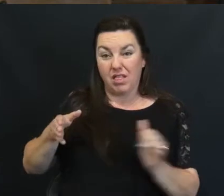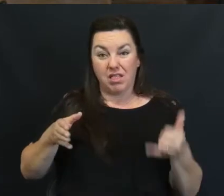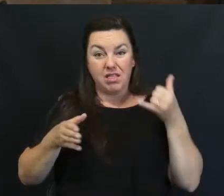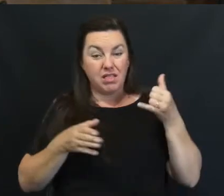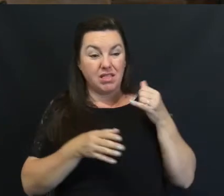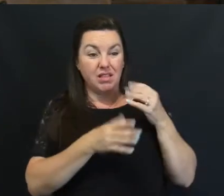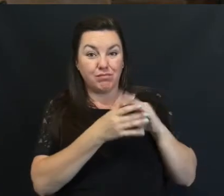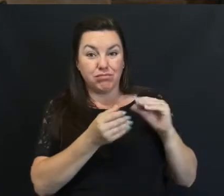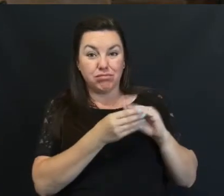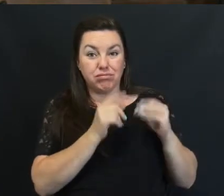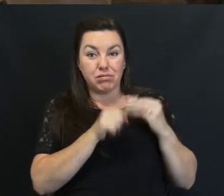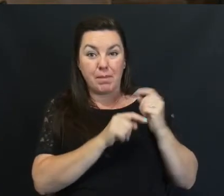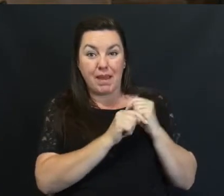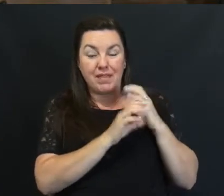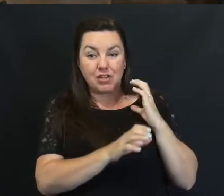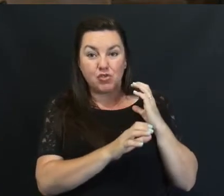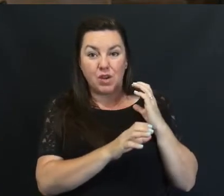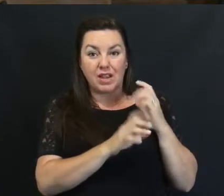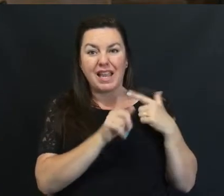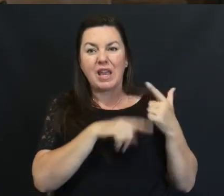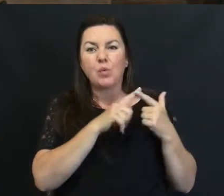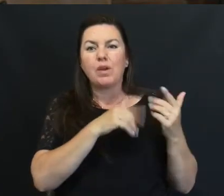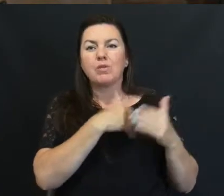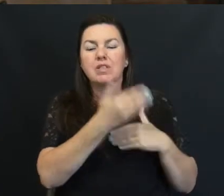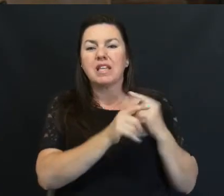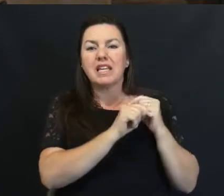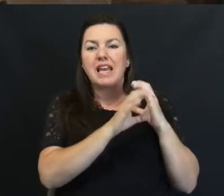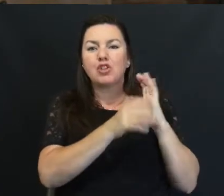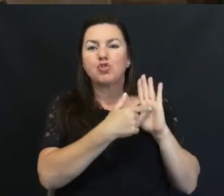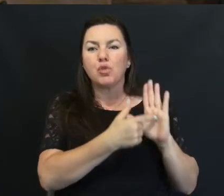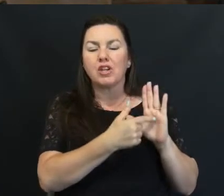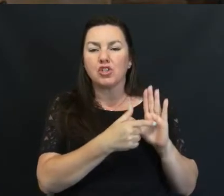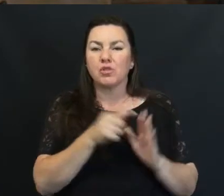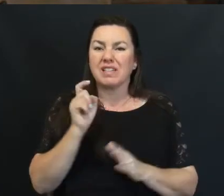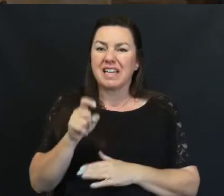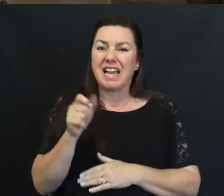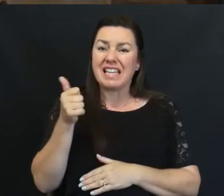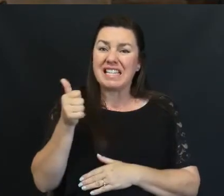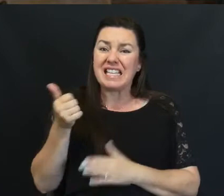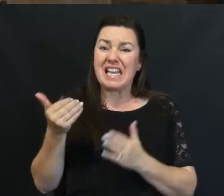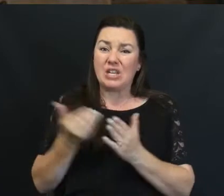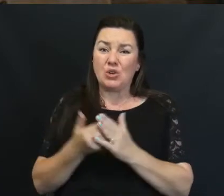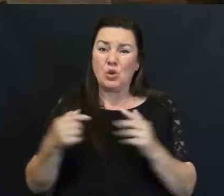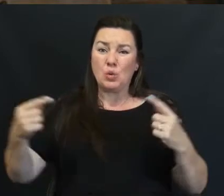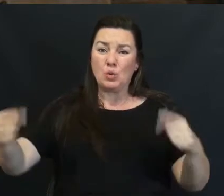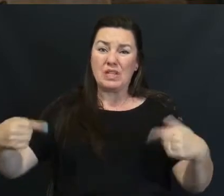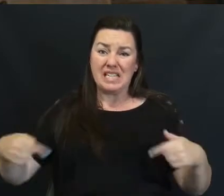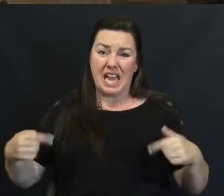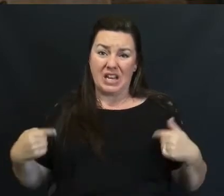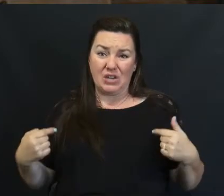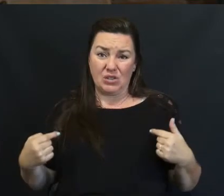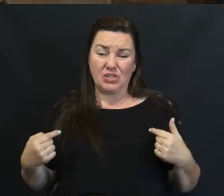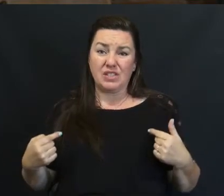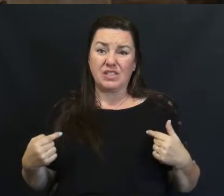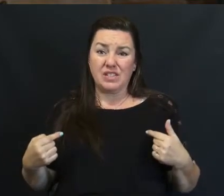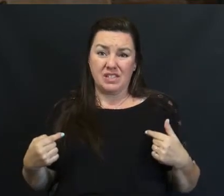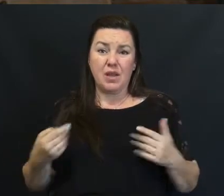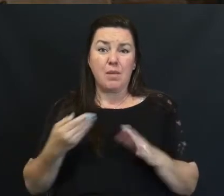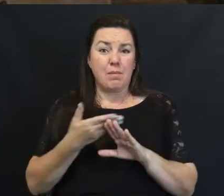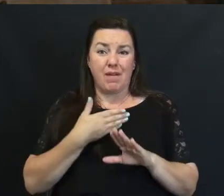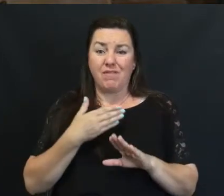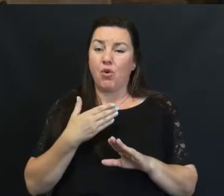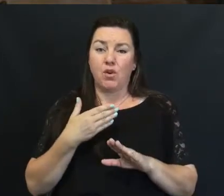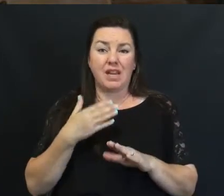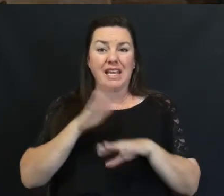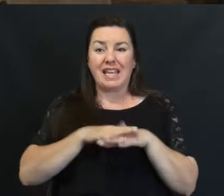And when was he going to go To the next truck show Jimmy said that He needed 10 new tractor tires For his truck Before he could